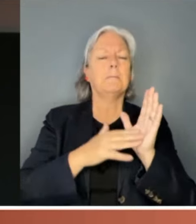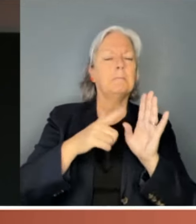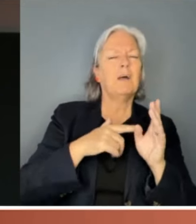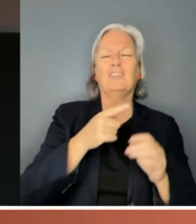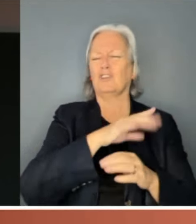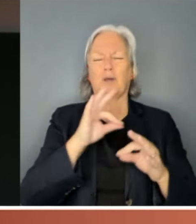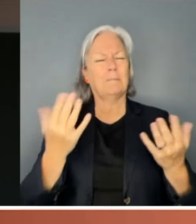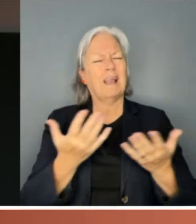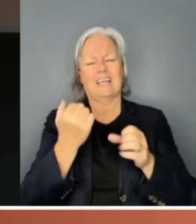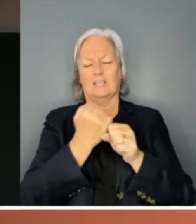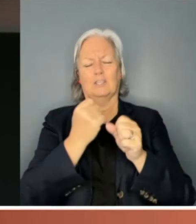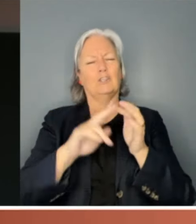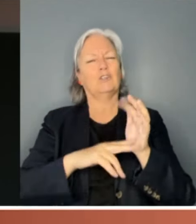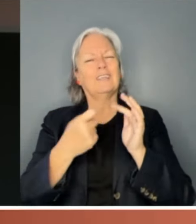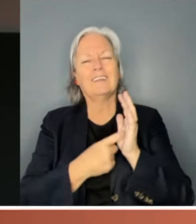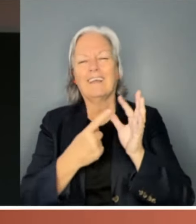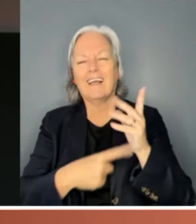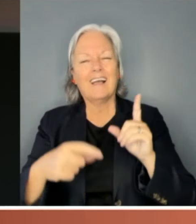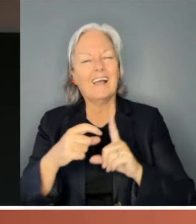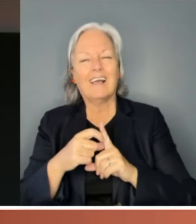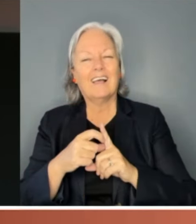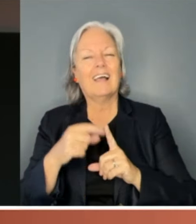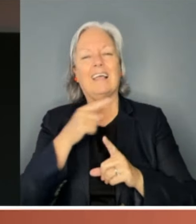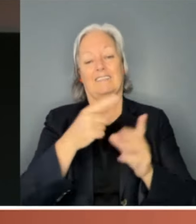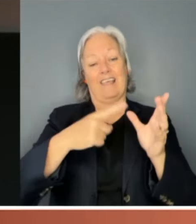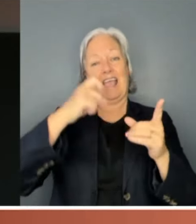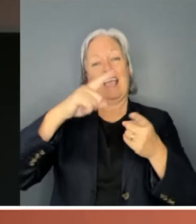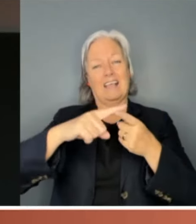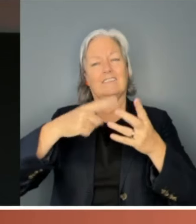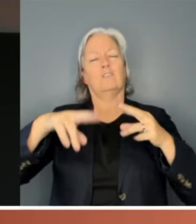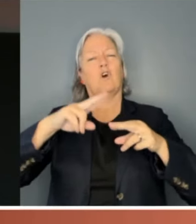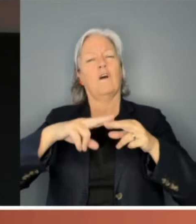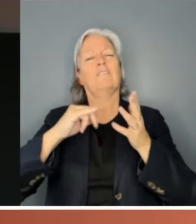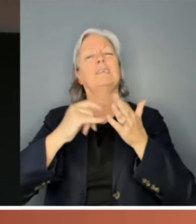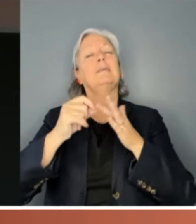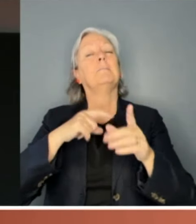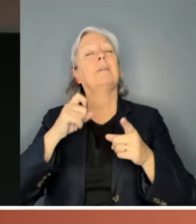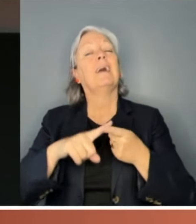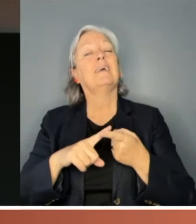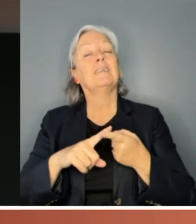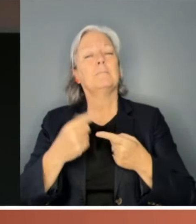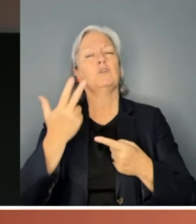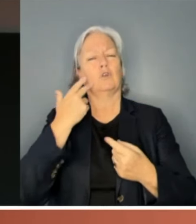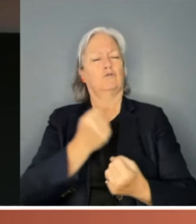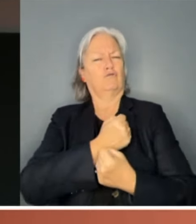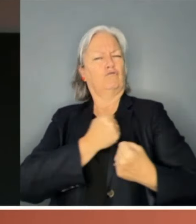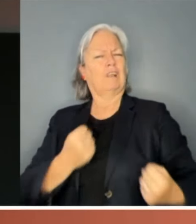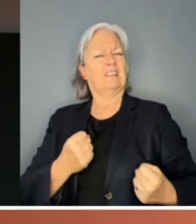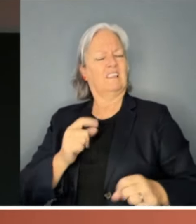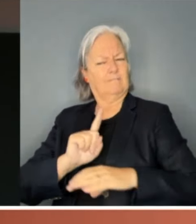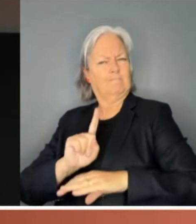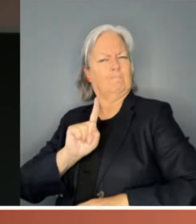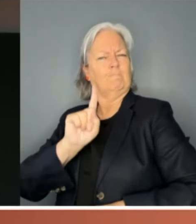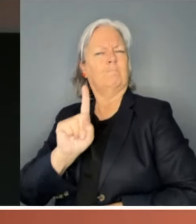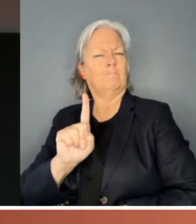She's in fact playing the ace of spades, the ultimate symbol of strength and authority. It